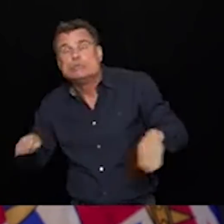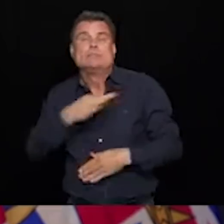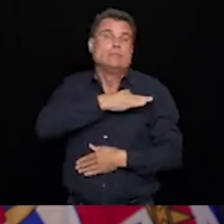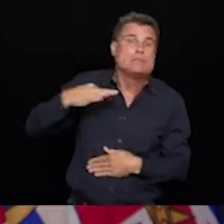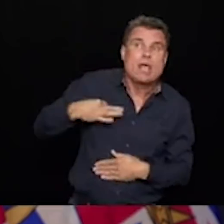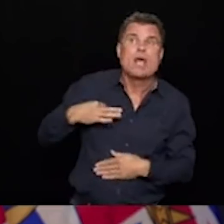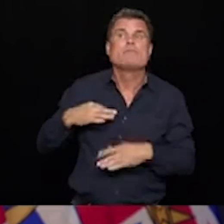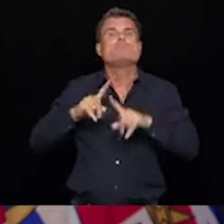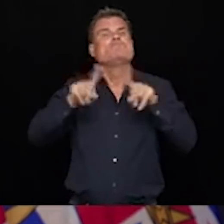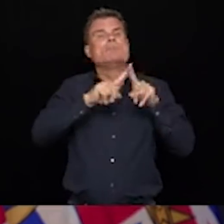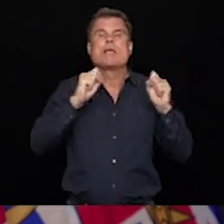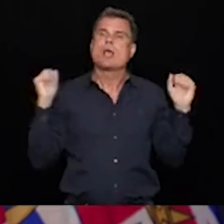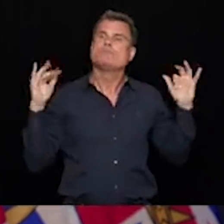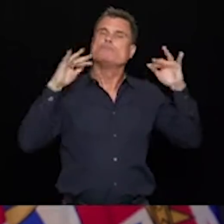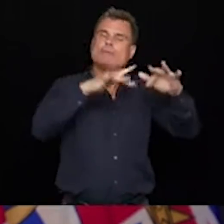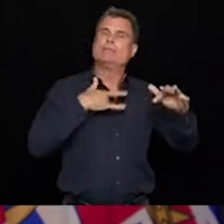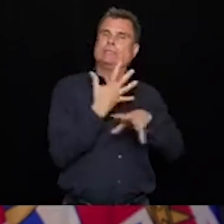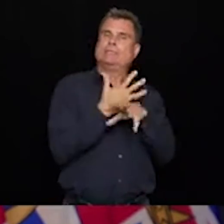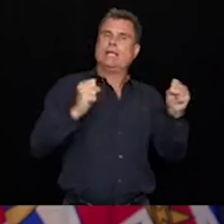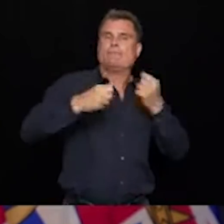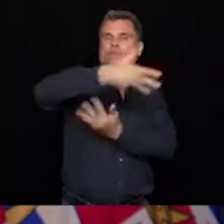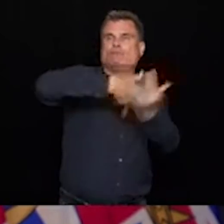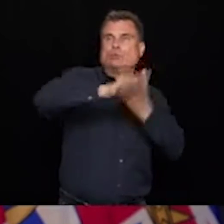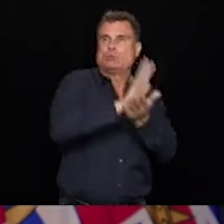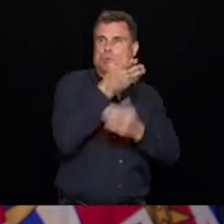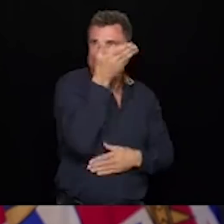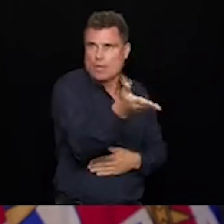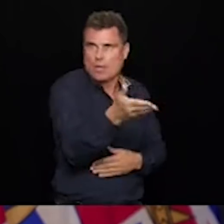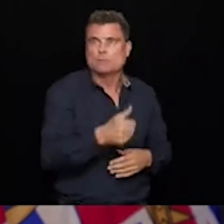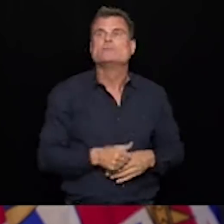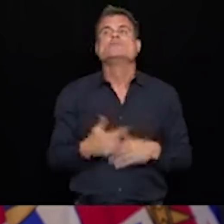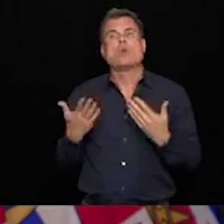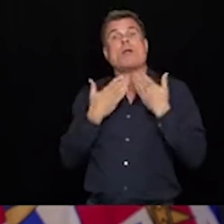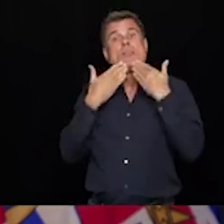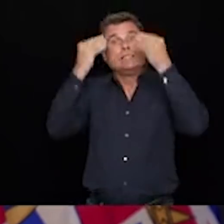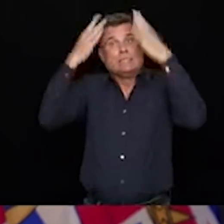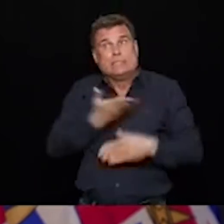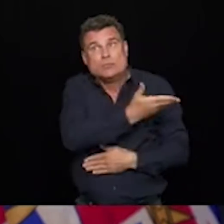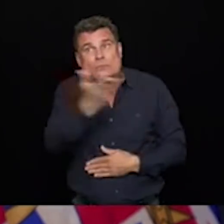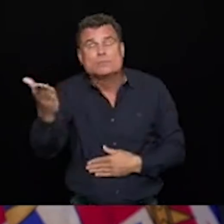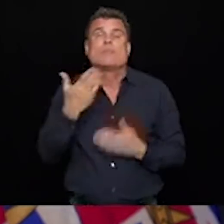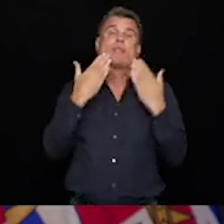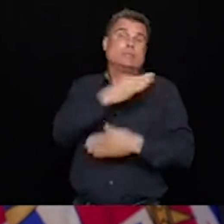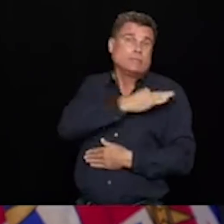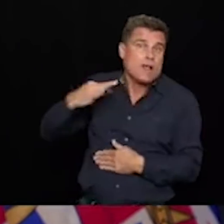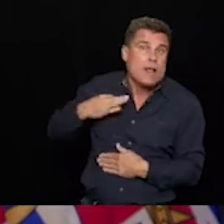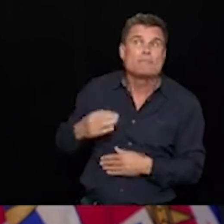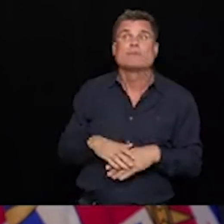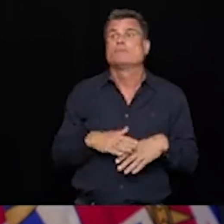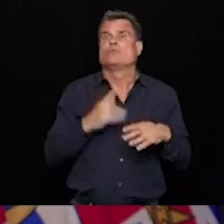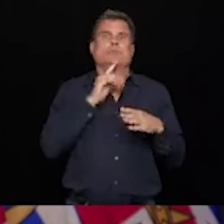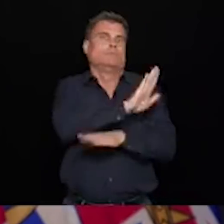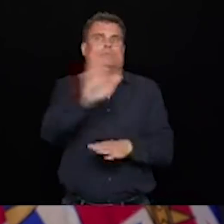And on that note, I do want to thank all of the teachers and the staff who have done amazing things in the past week.